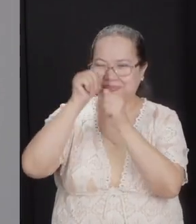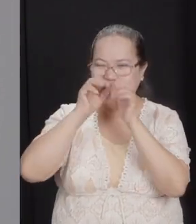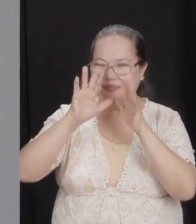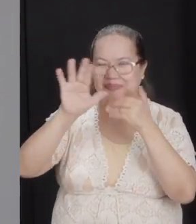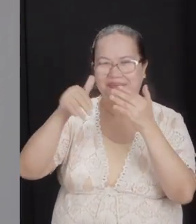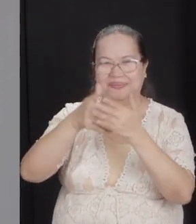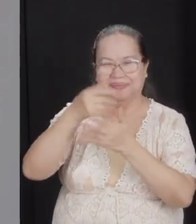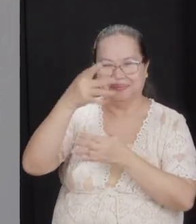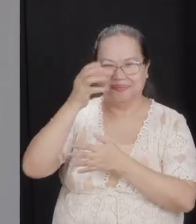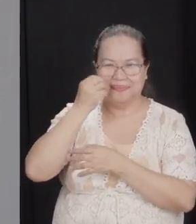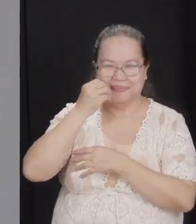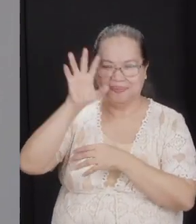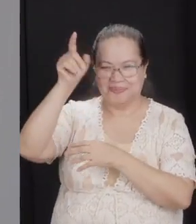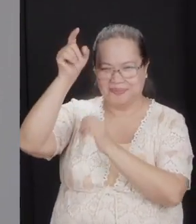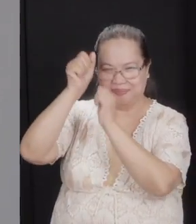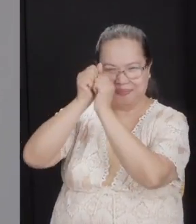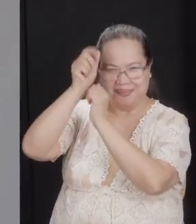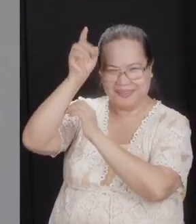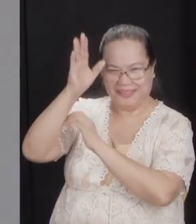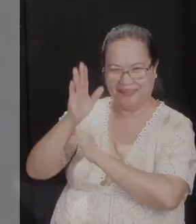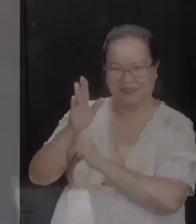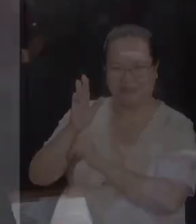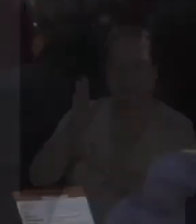You go with God. Amen.